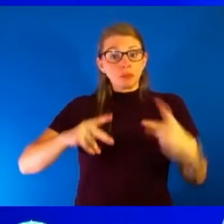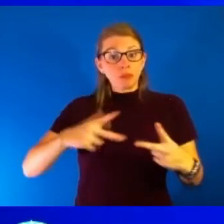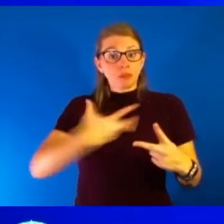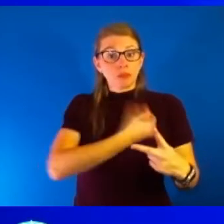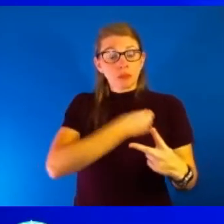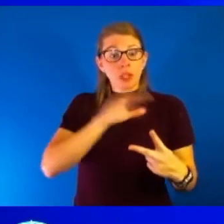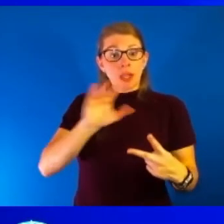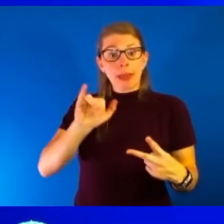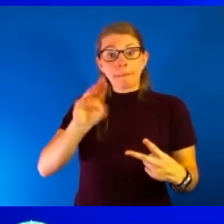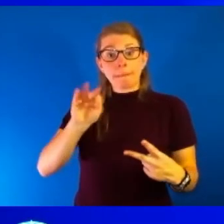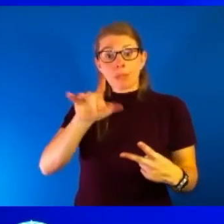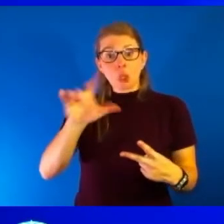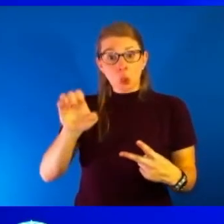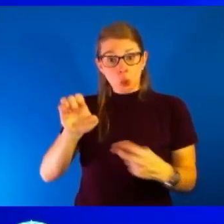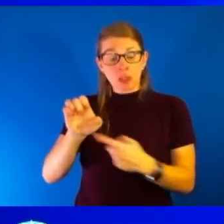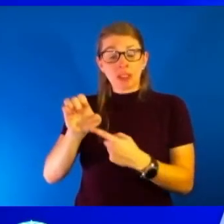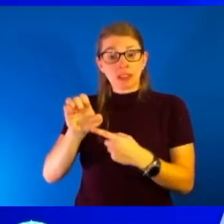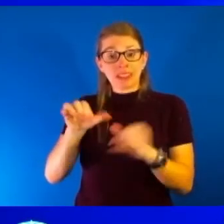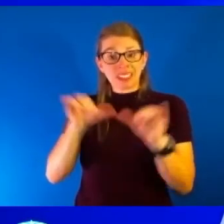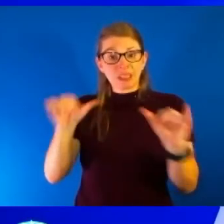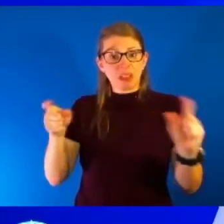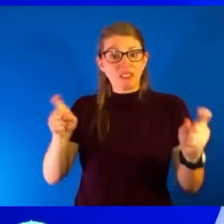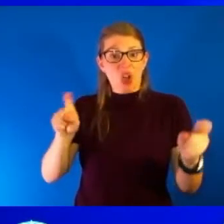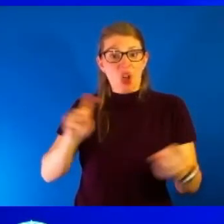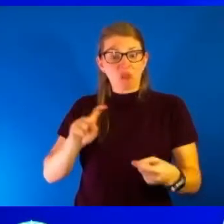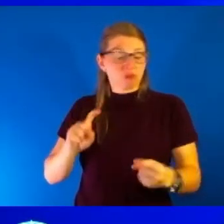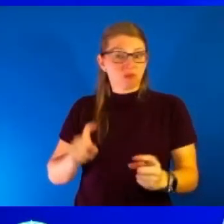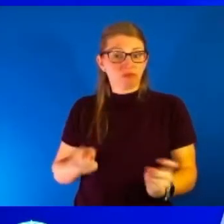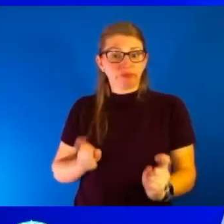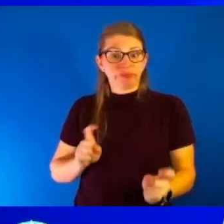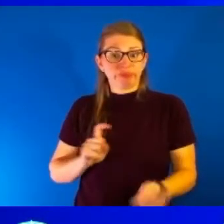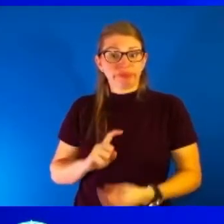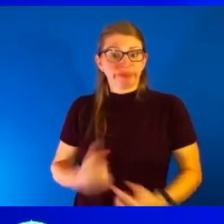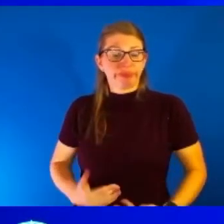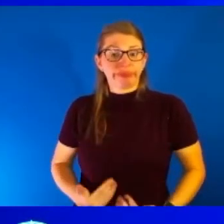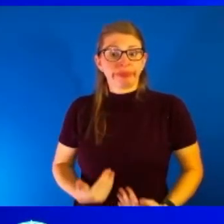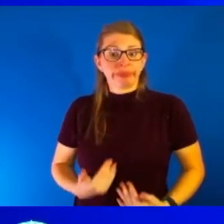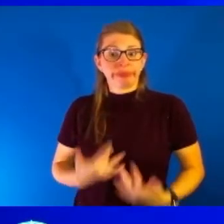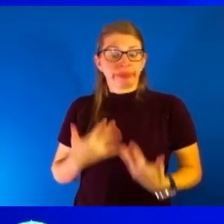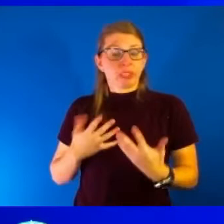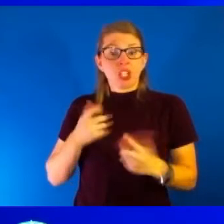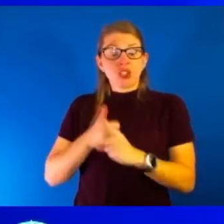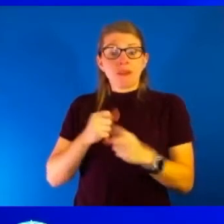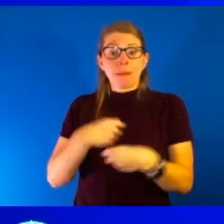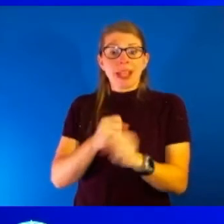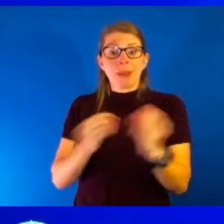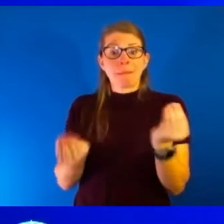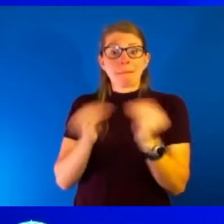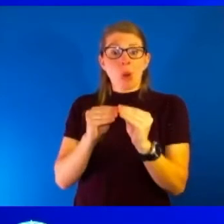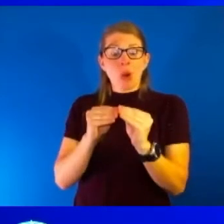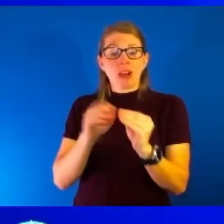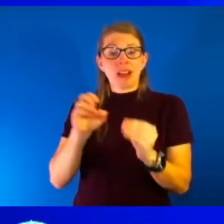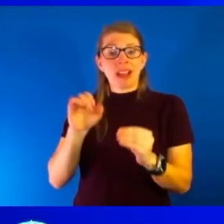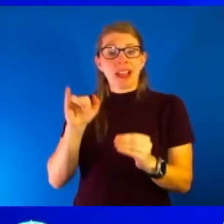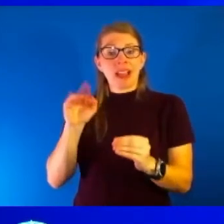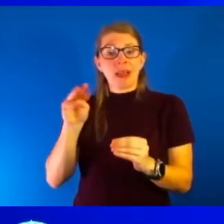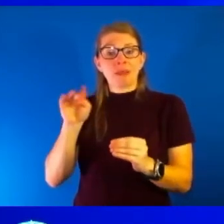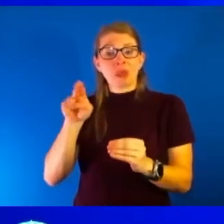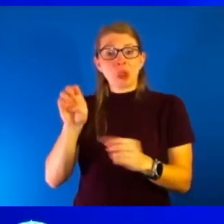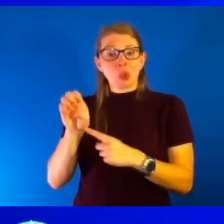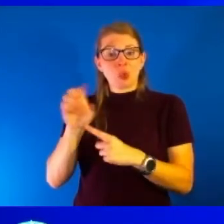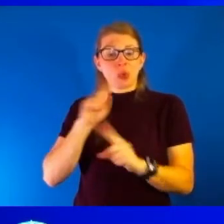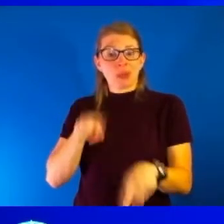system continues to evolve. And what we have seen is that you are creating further immune responses to those variants that we know about, but